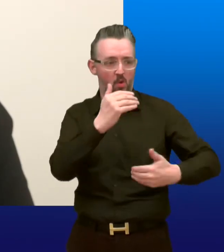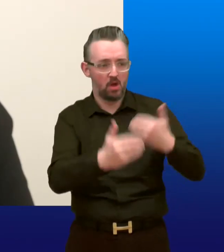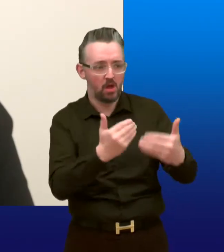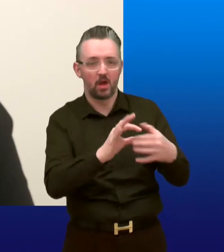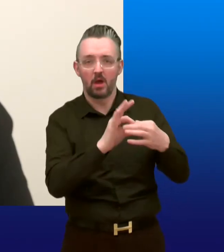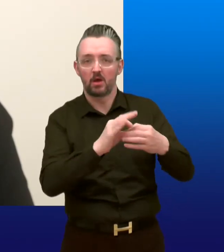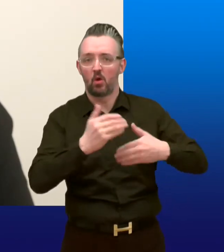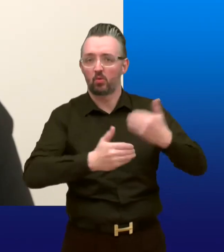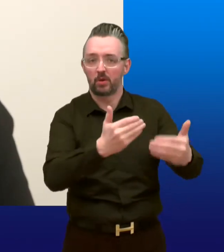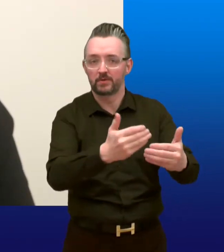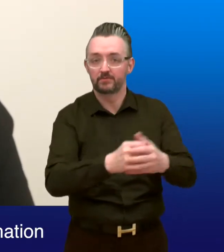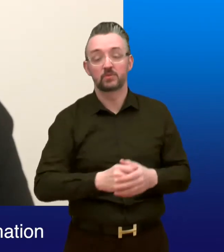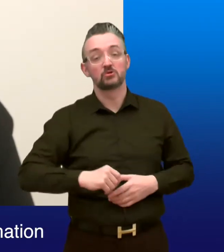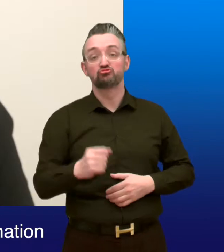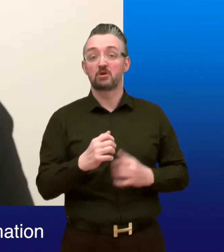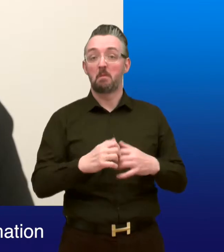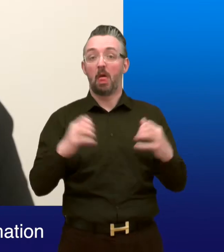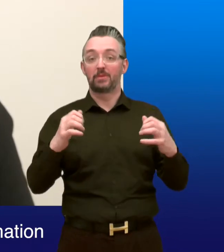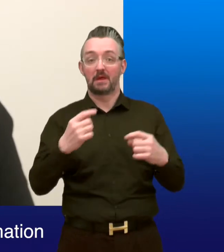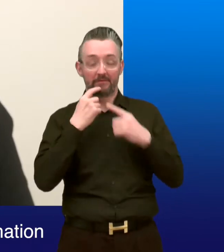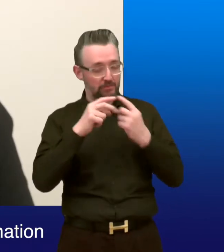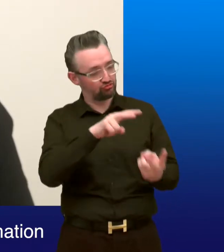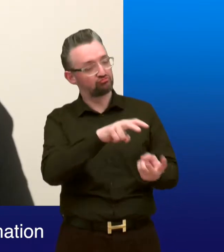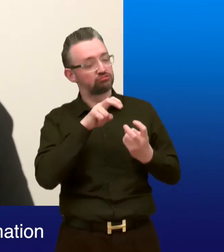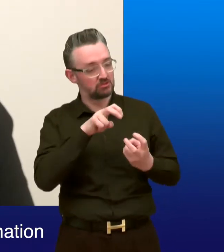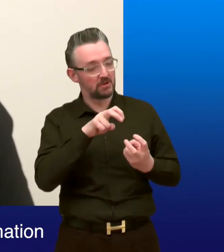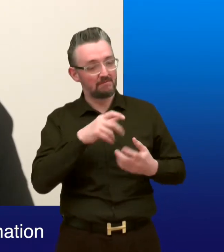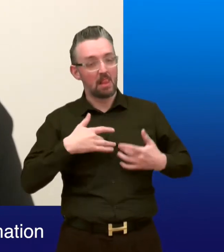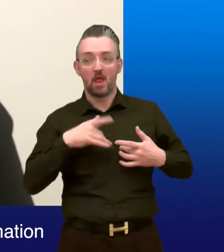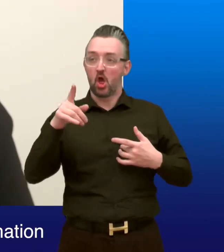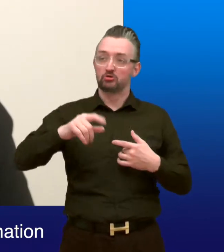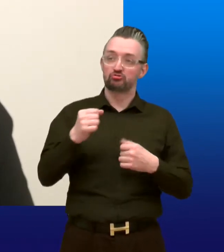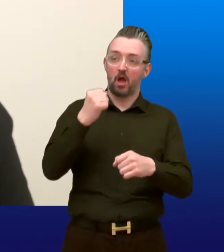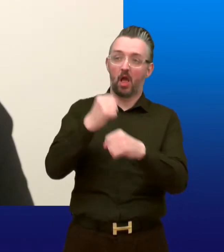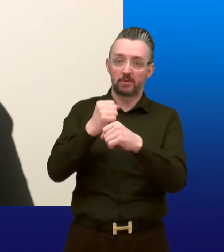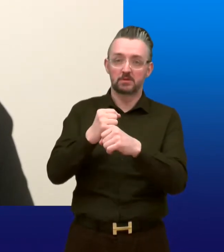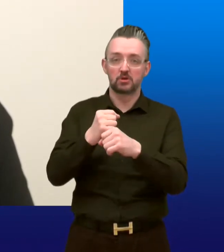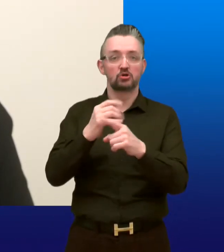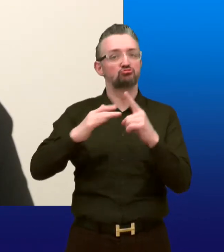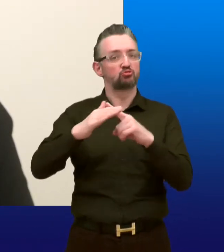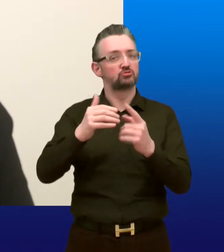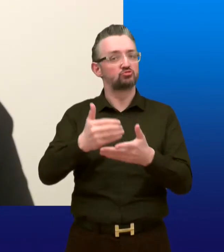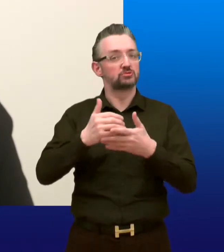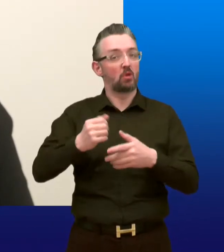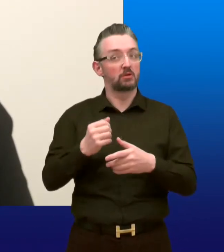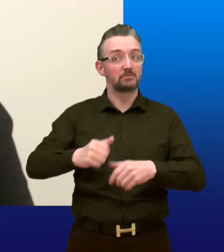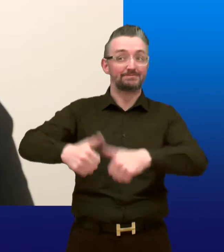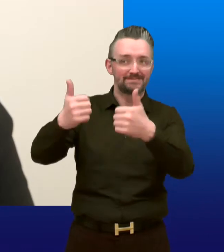Security Scotland are doing against our charter. The Scottish Parliament will use this information to decide if the Scottish Government and Social Security Scotland